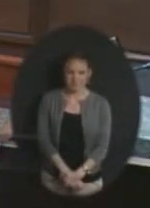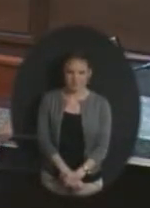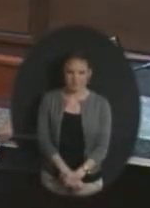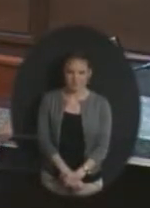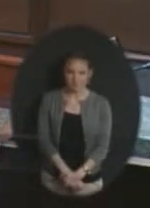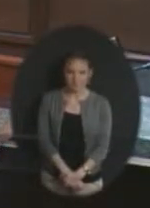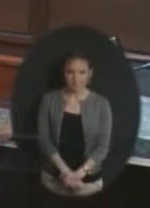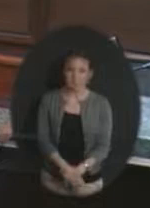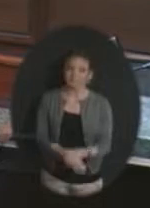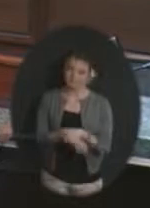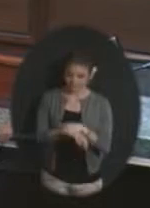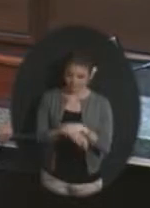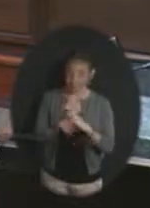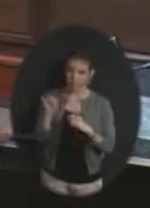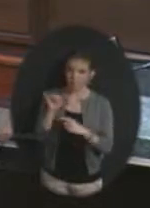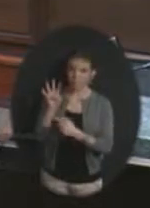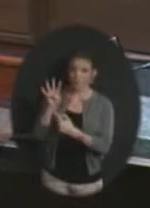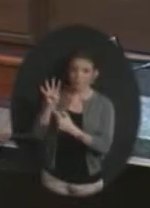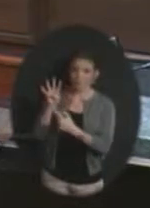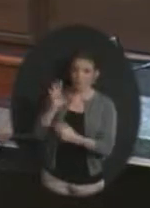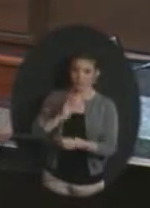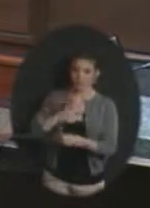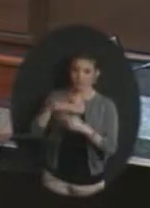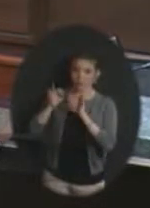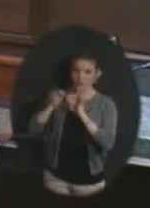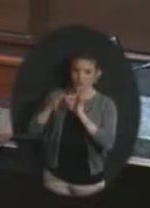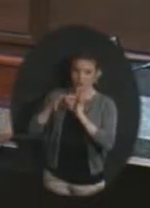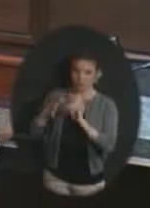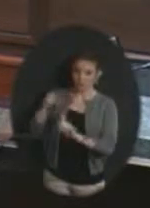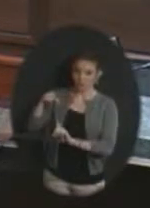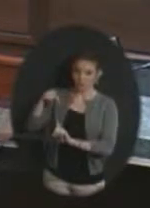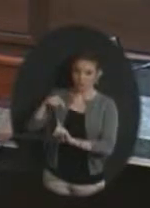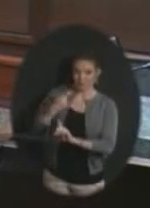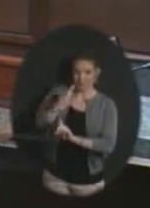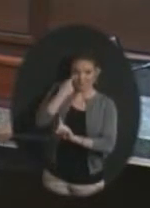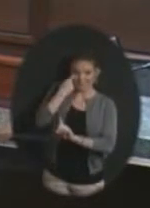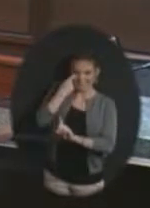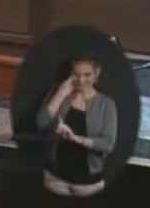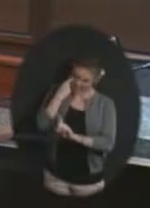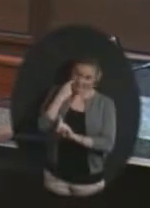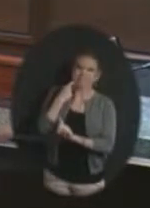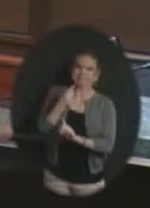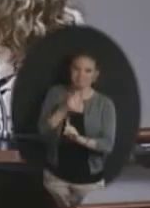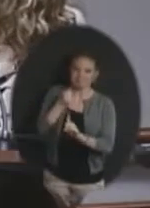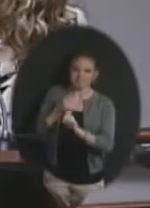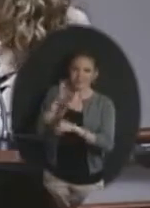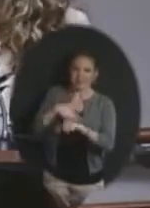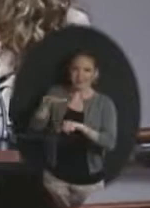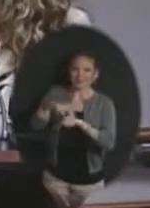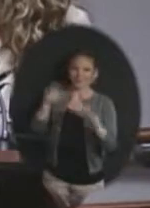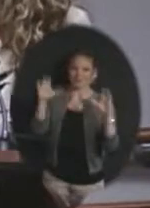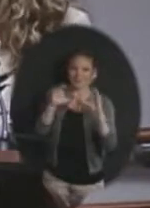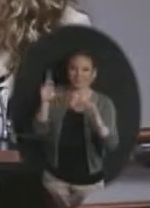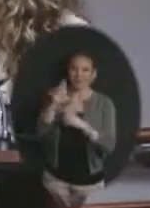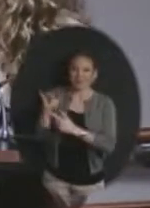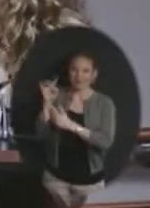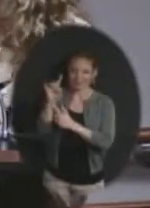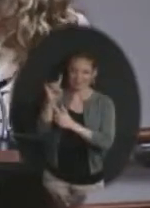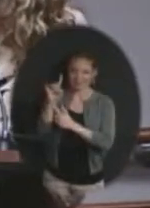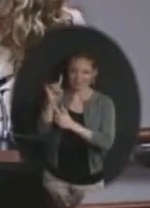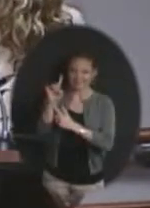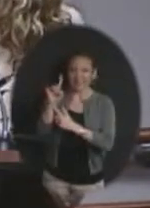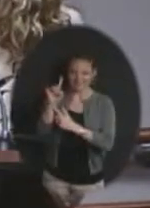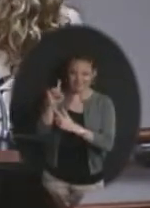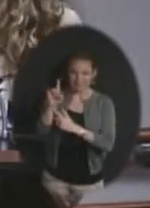In addition, four of our interpreters were recently received national certification through the Registry of Interpreters for the